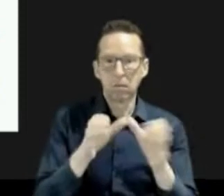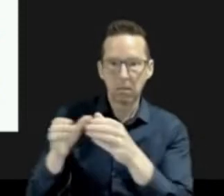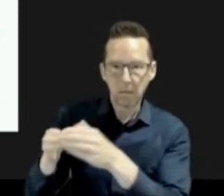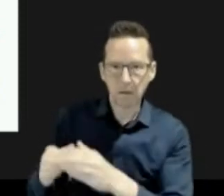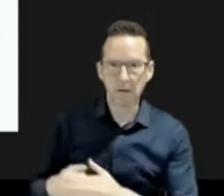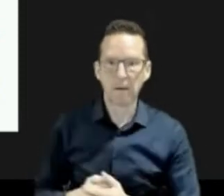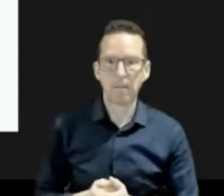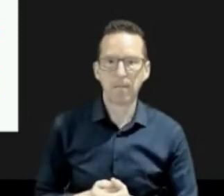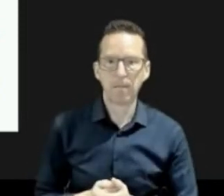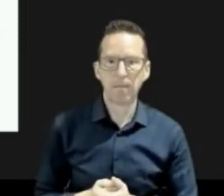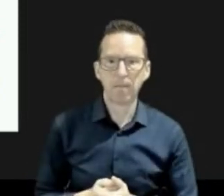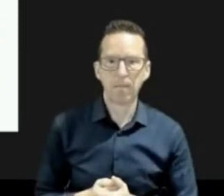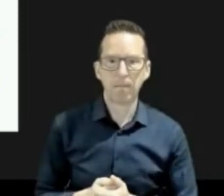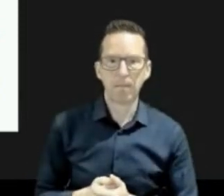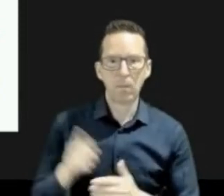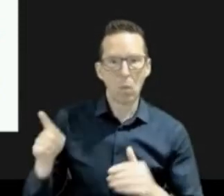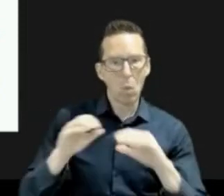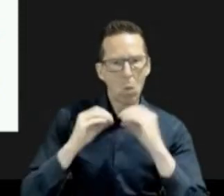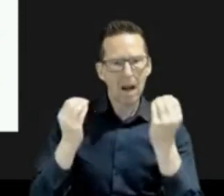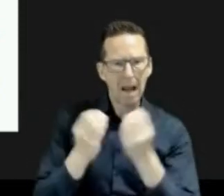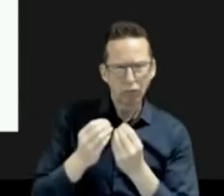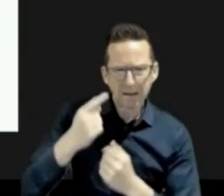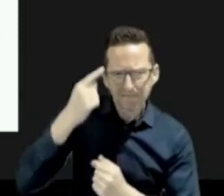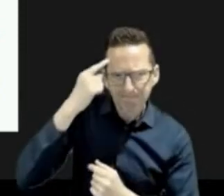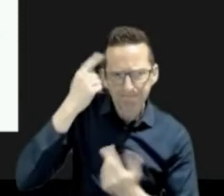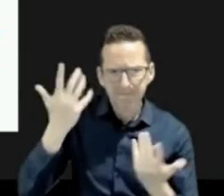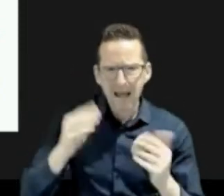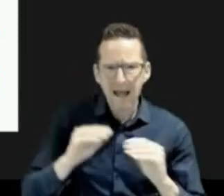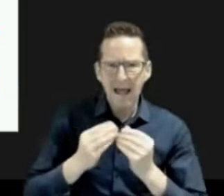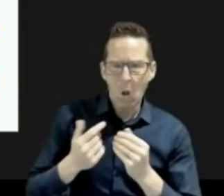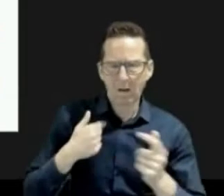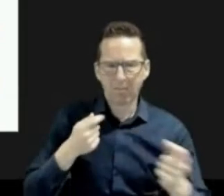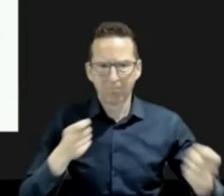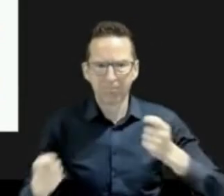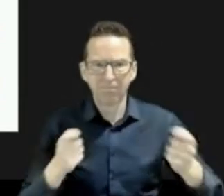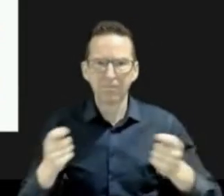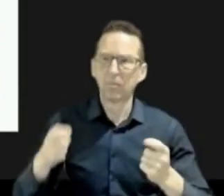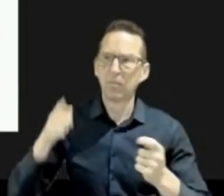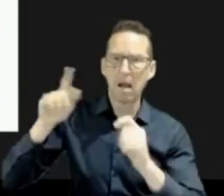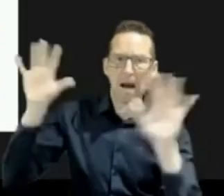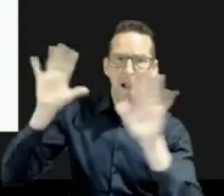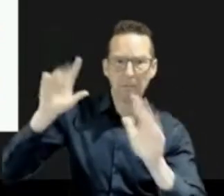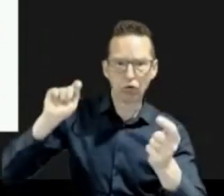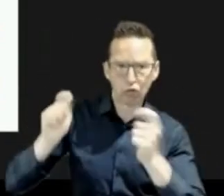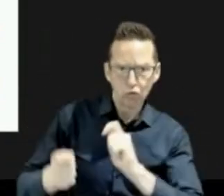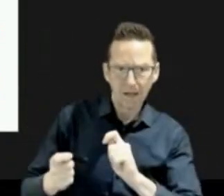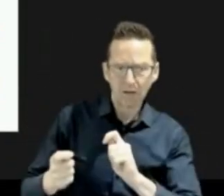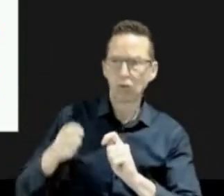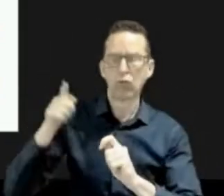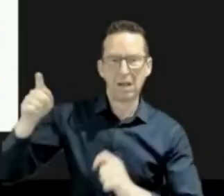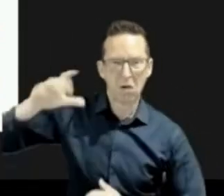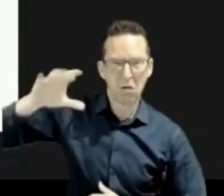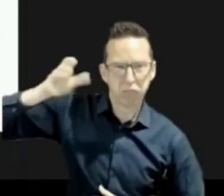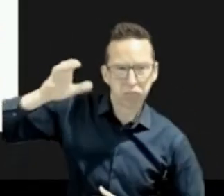unprecedented weather driven by climate change. And finally, effective risk communication targeted to vulnerable are